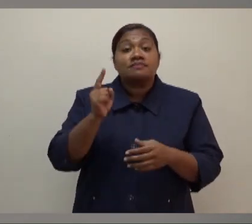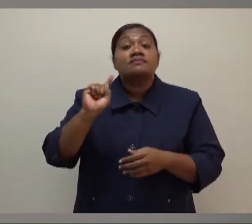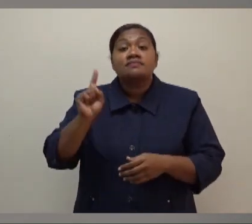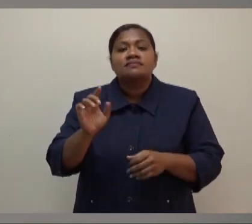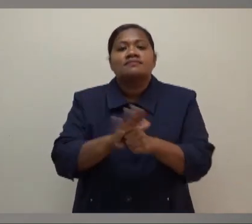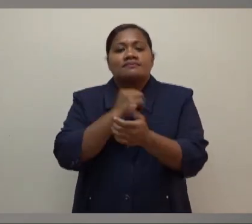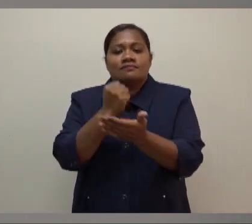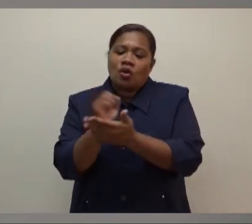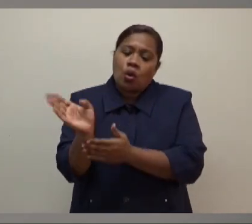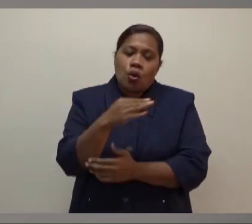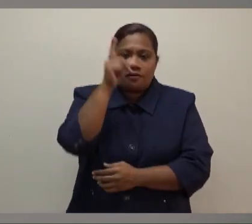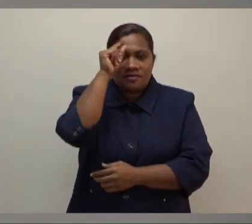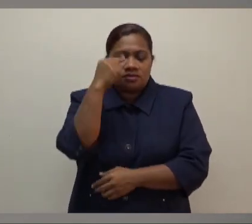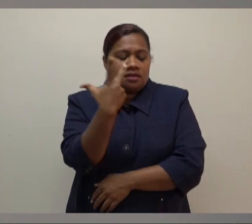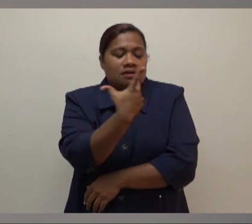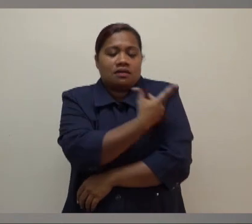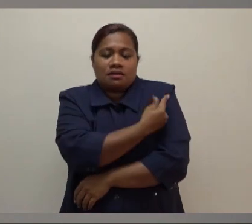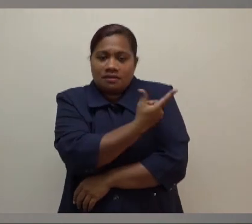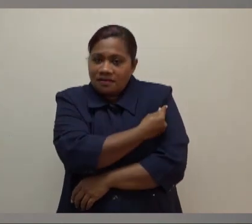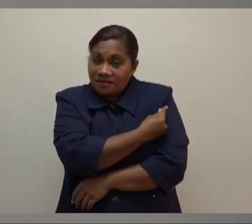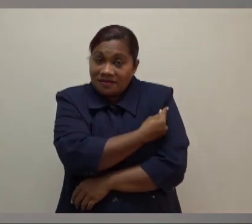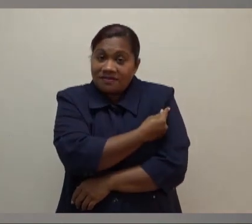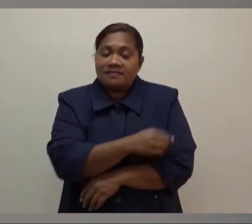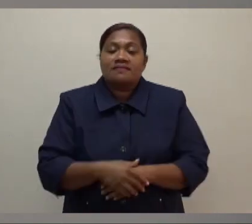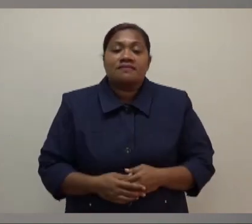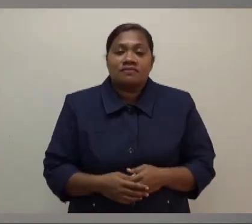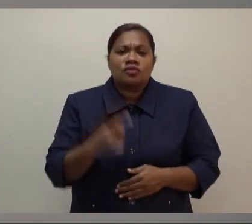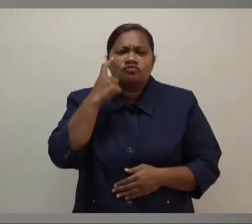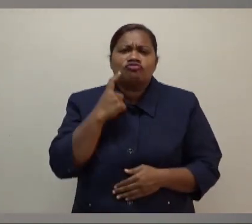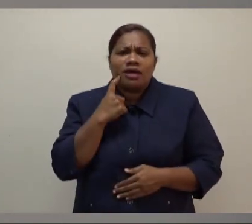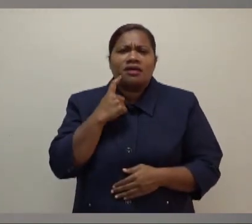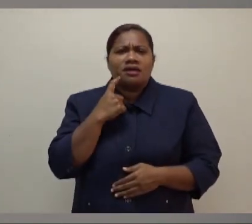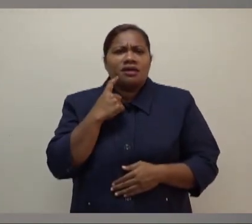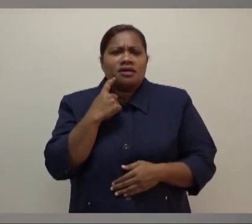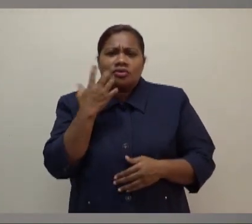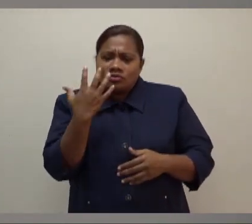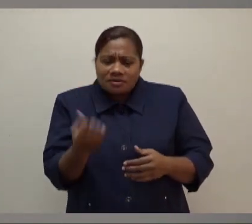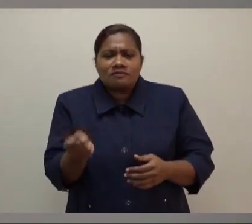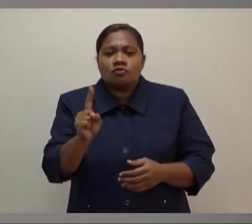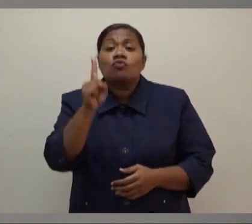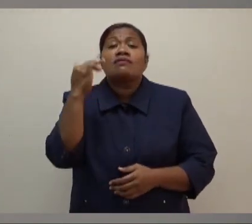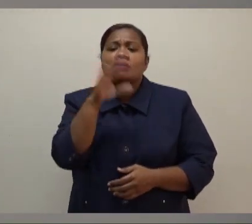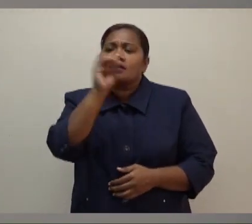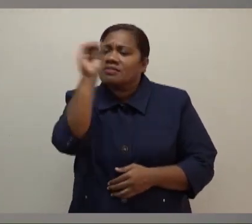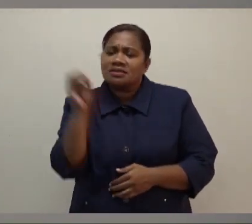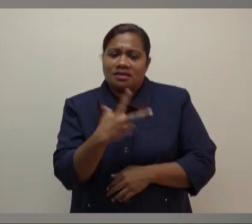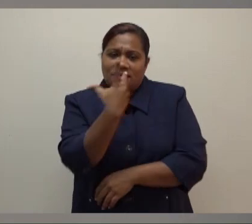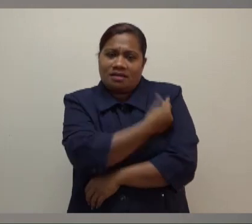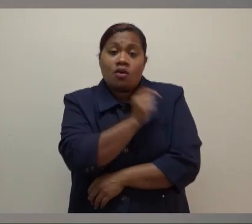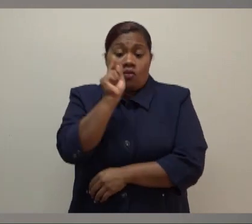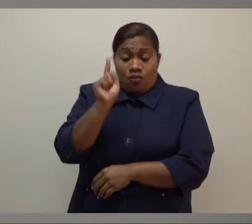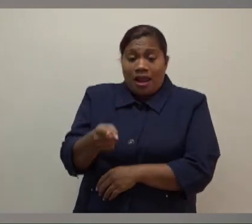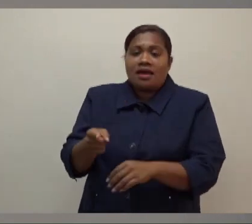most regions get vaccinated. Trying to achieve 100% vaccination rate. That allows you to then open up. That